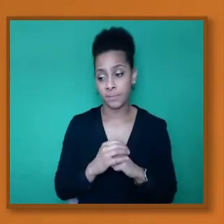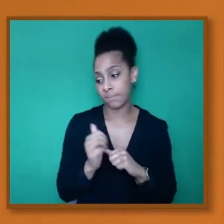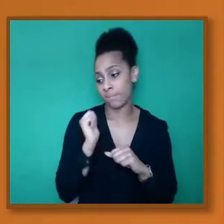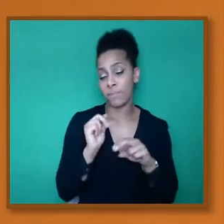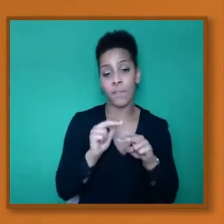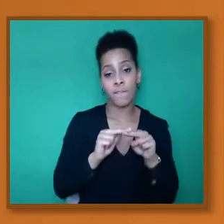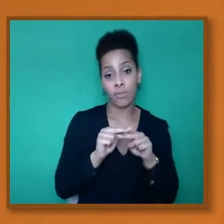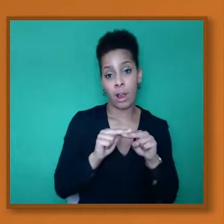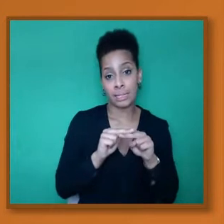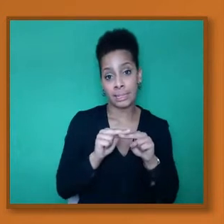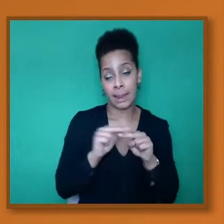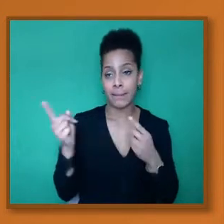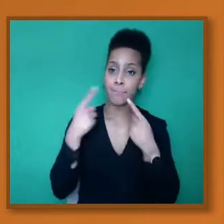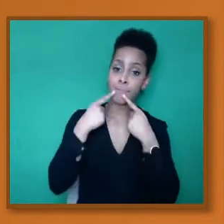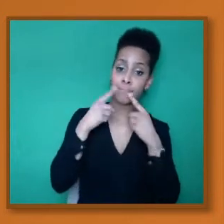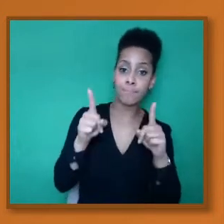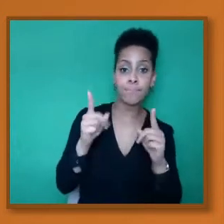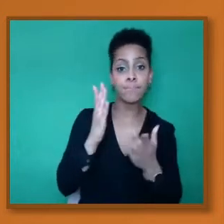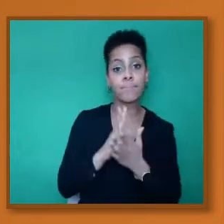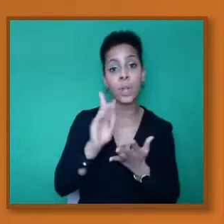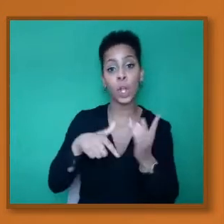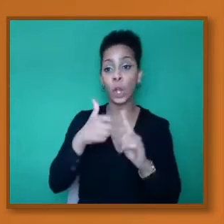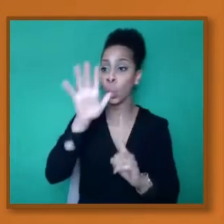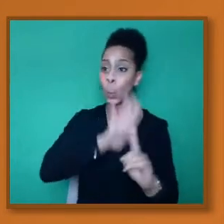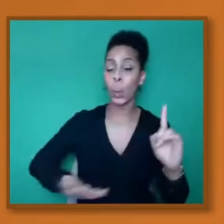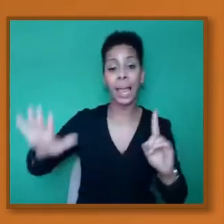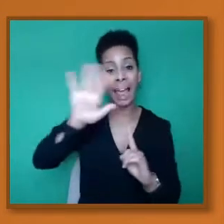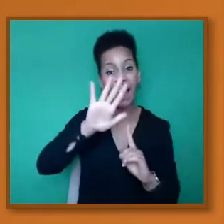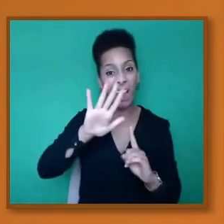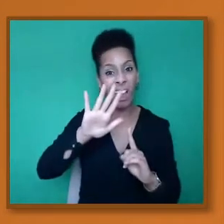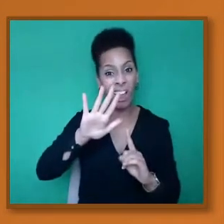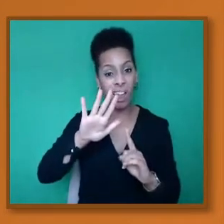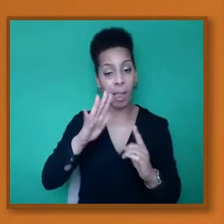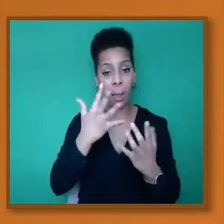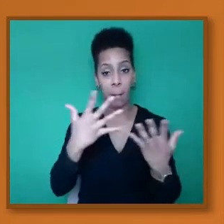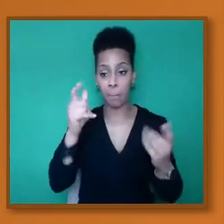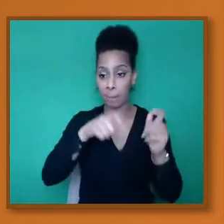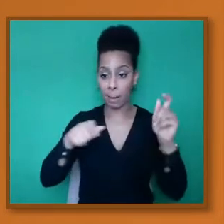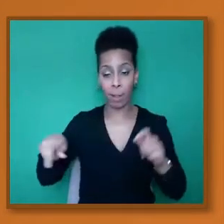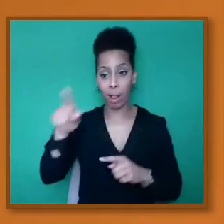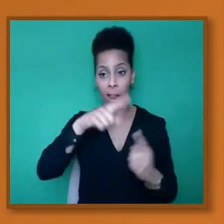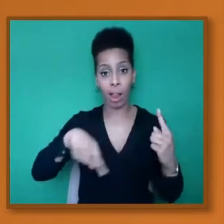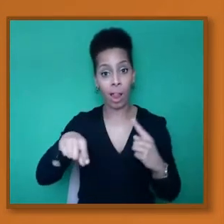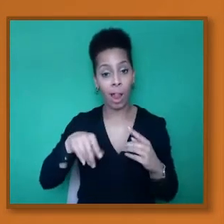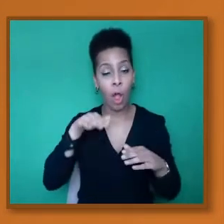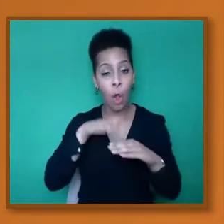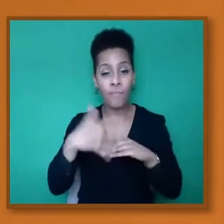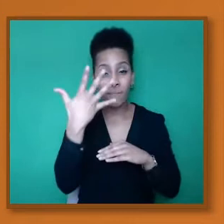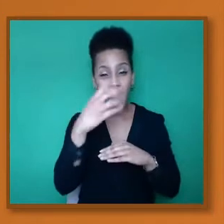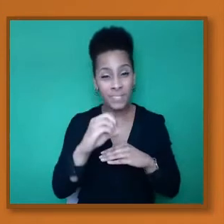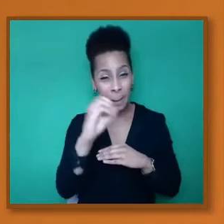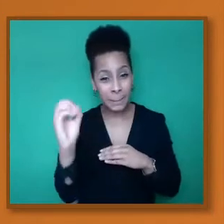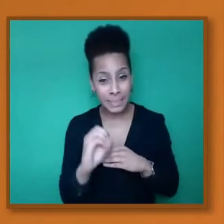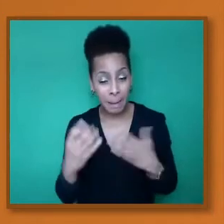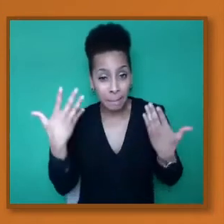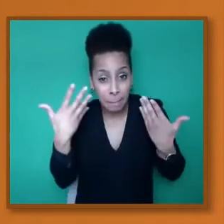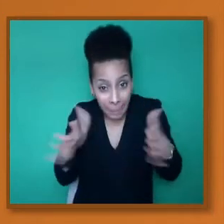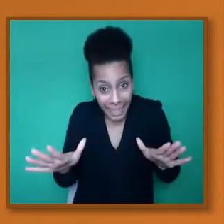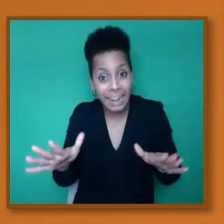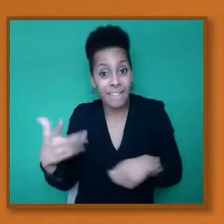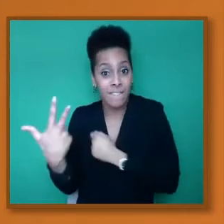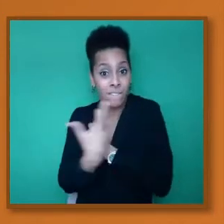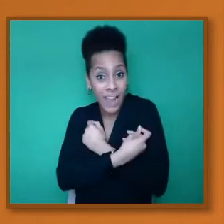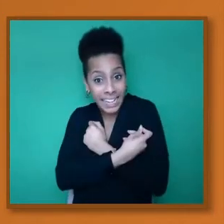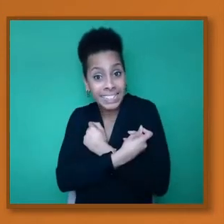received the first dose of the vaccine. Now, if that's over 50 percent, and I think if my maths is right, it